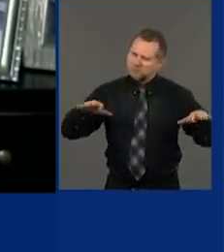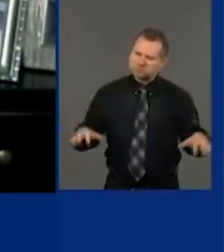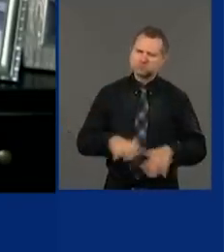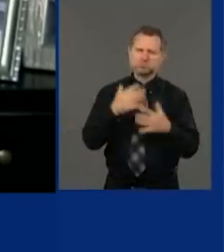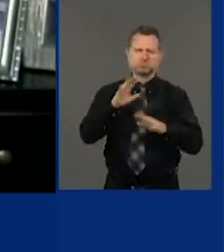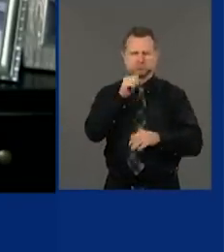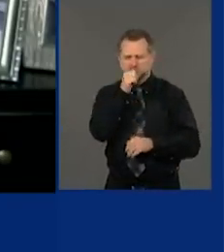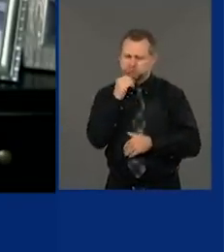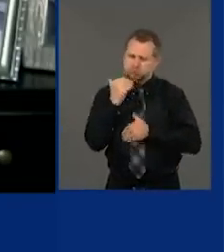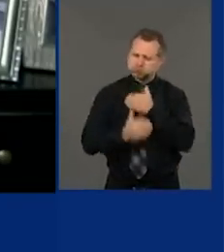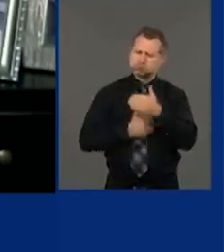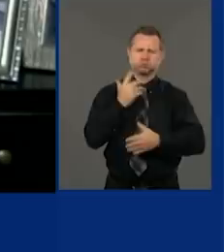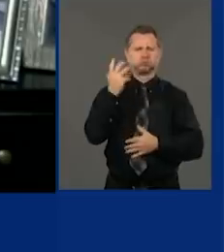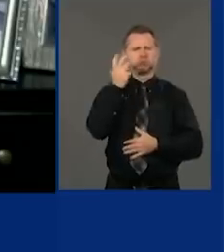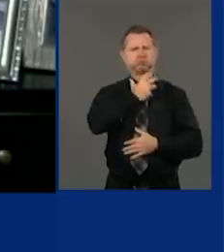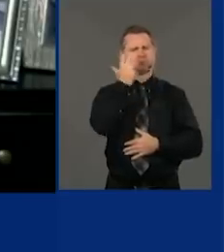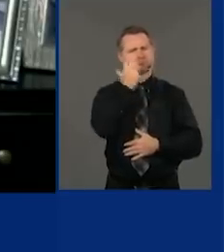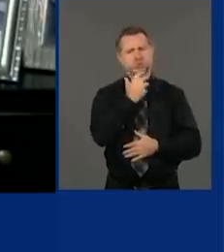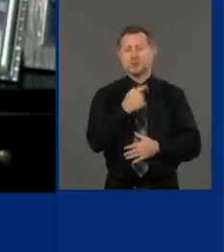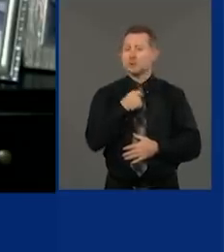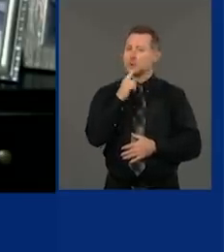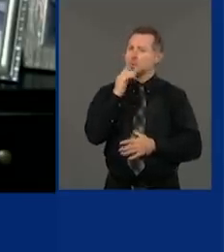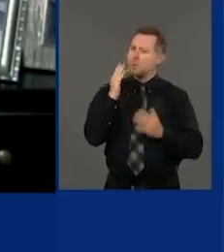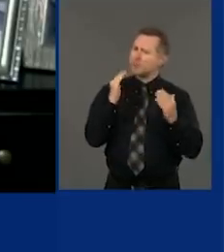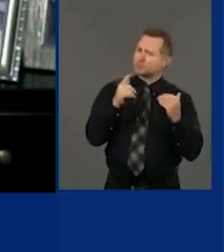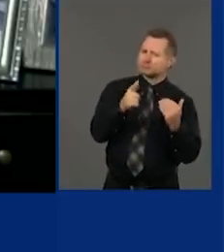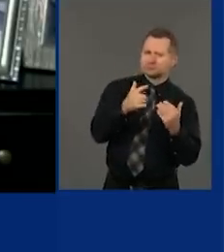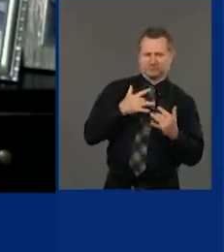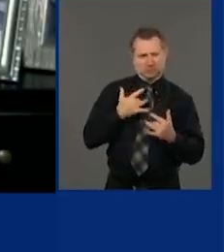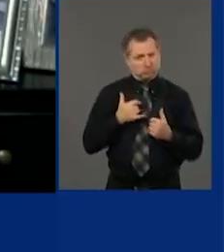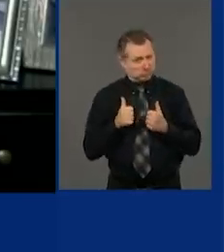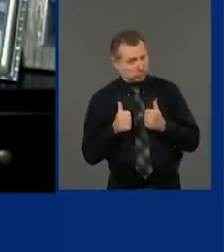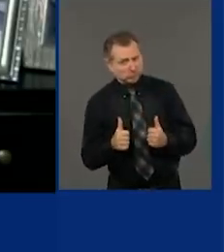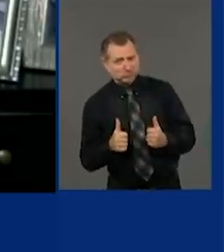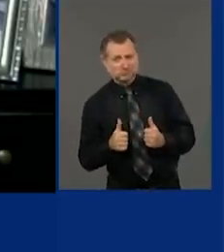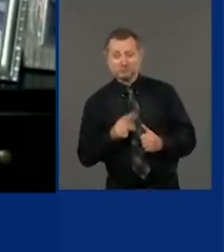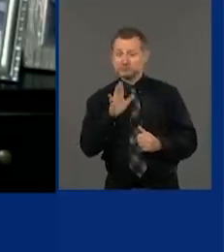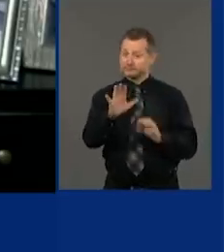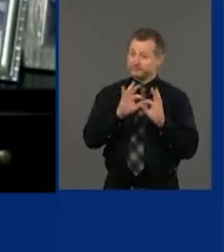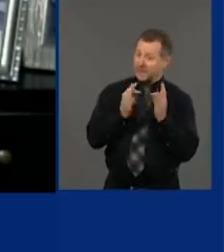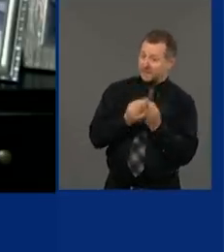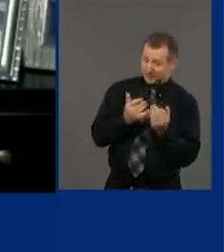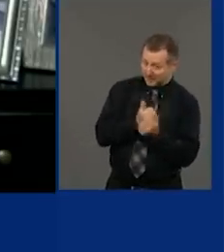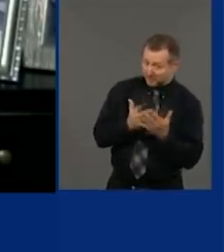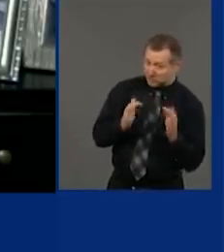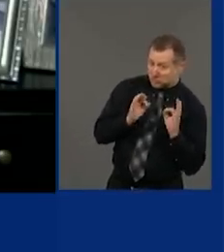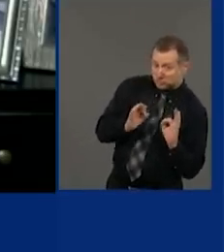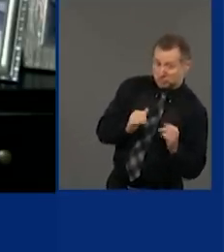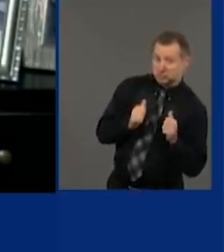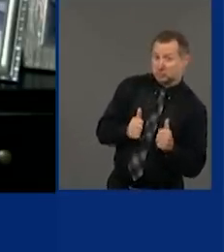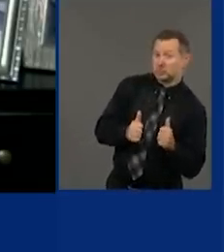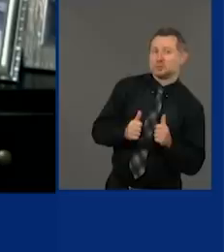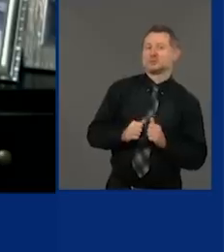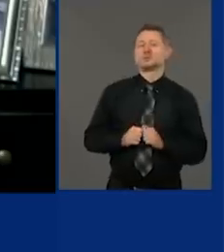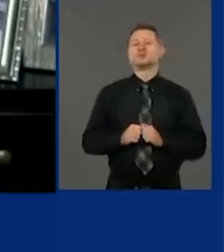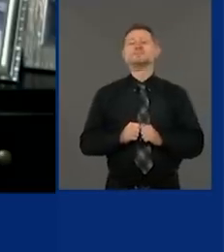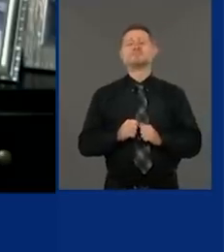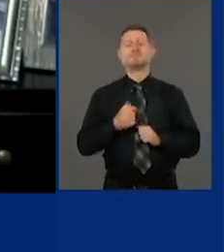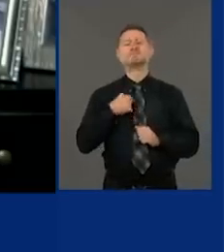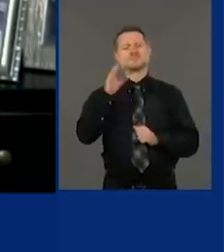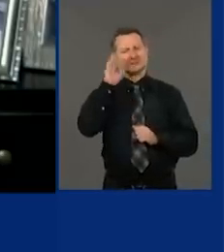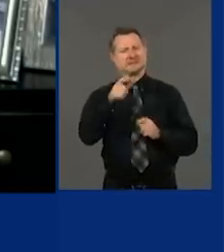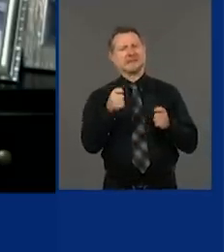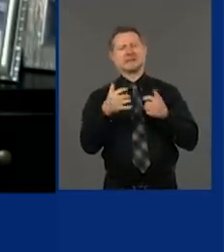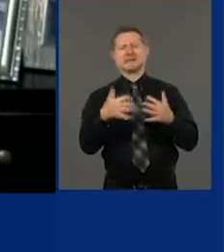first, I hope you're feeling well, and I hope your family is feeling well. On top of everything, you have to be dealing with